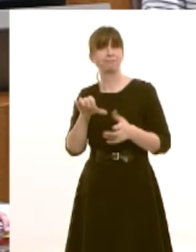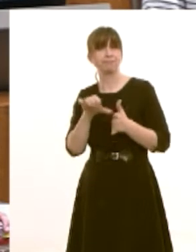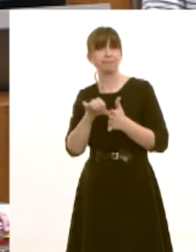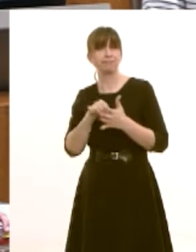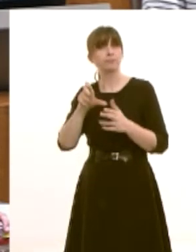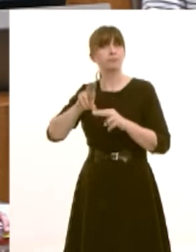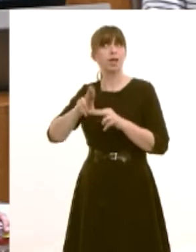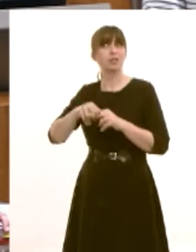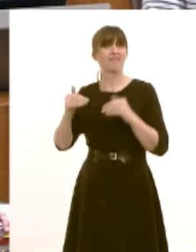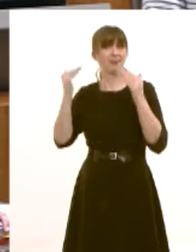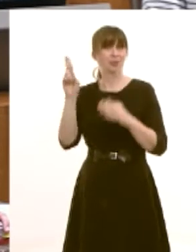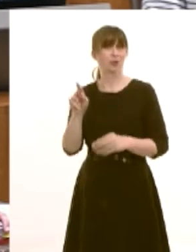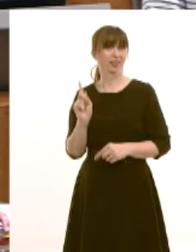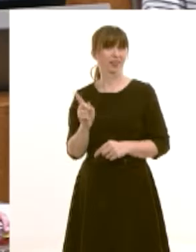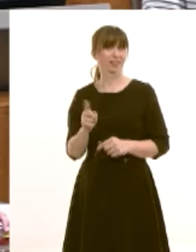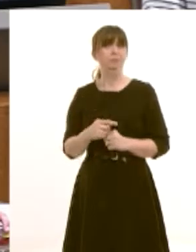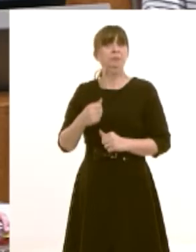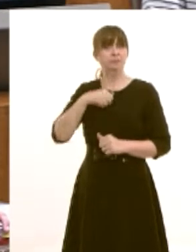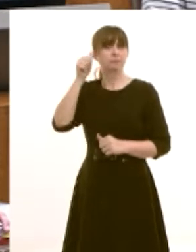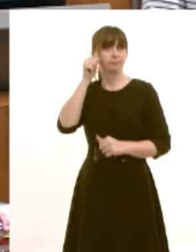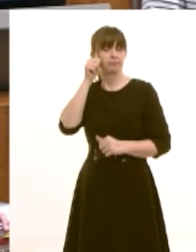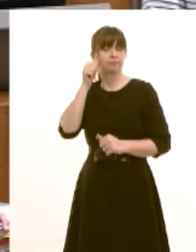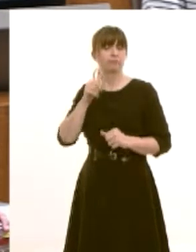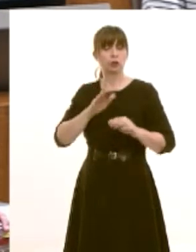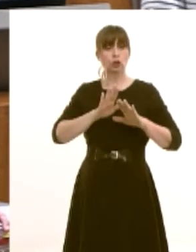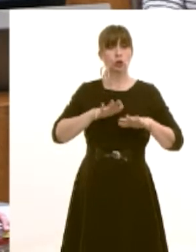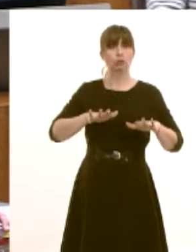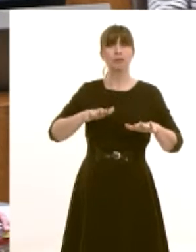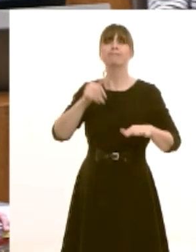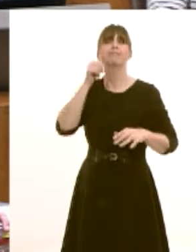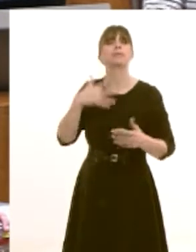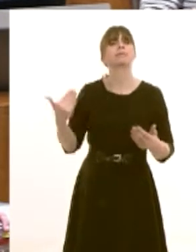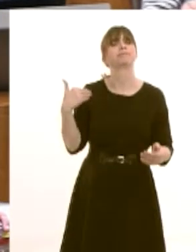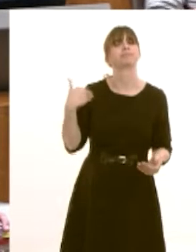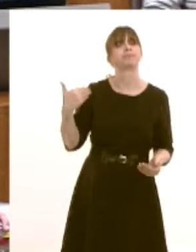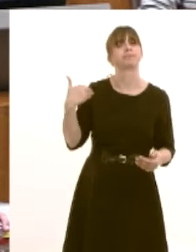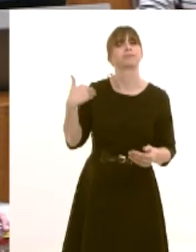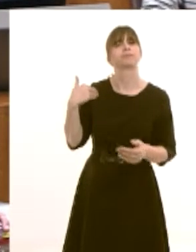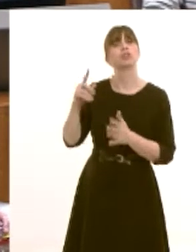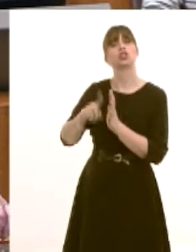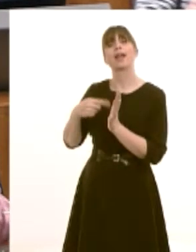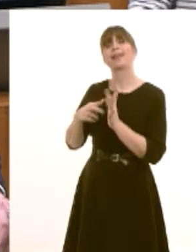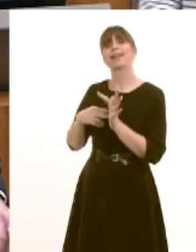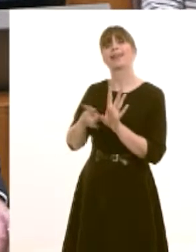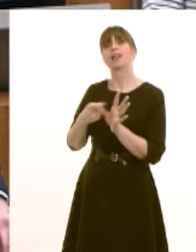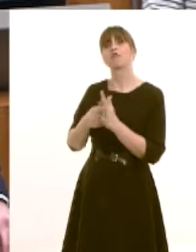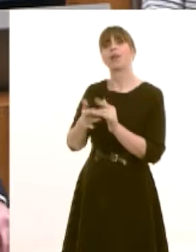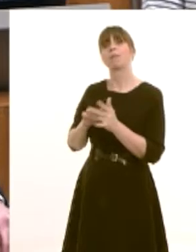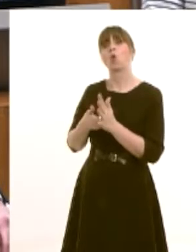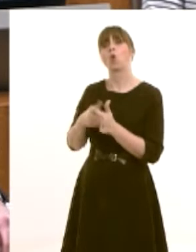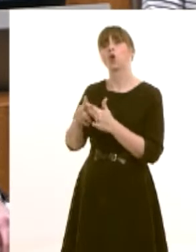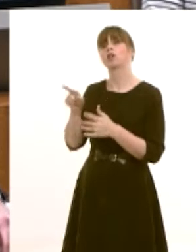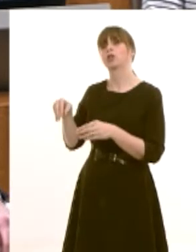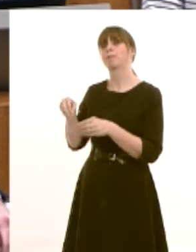high school and people as i understand from and this is a matter that's been raised with me by by jenny rathbone as the member for cardiff central